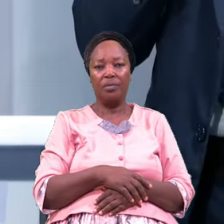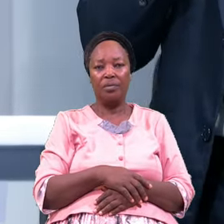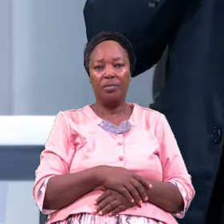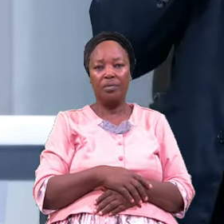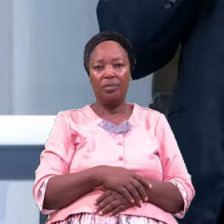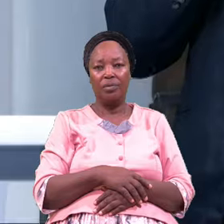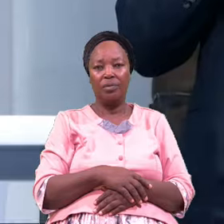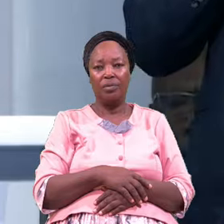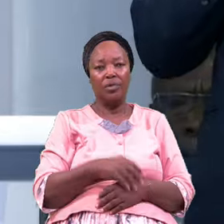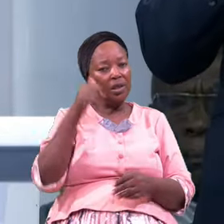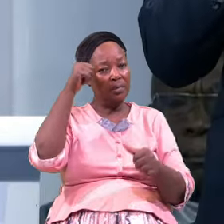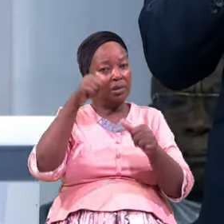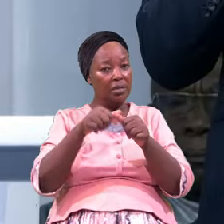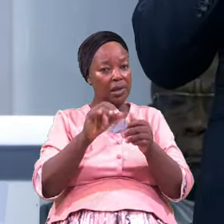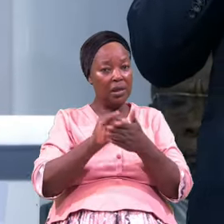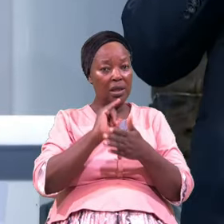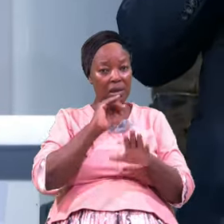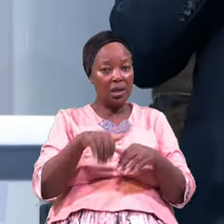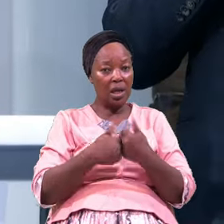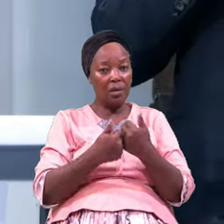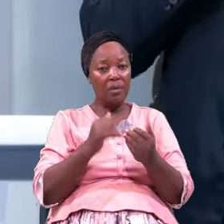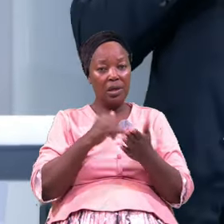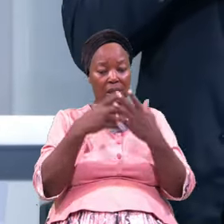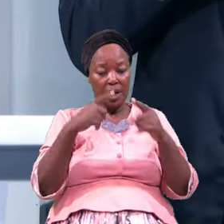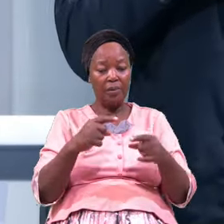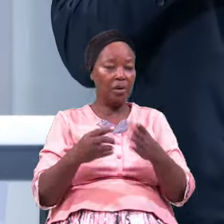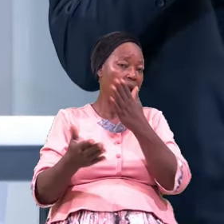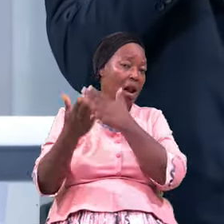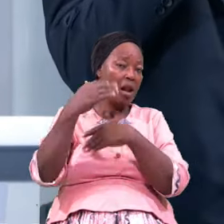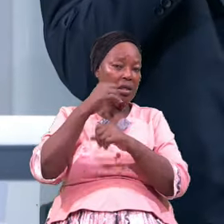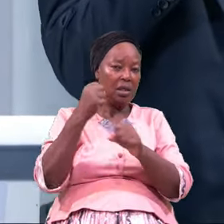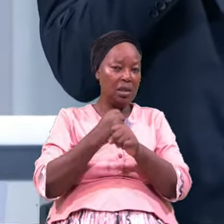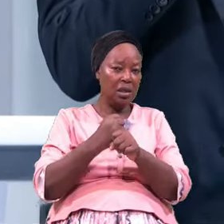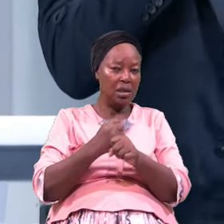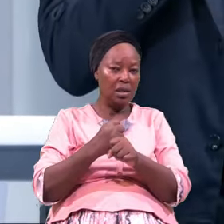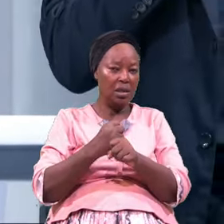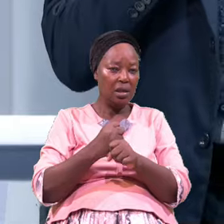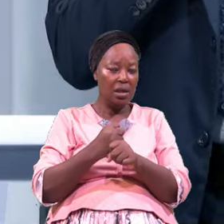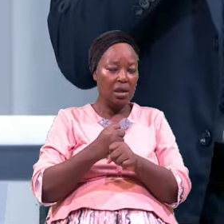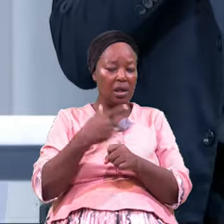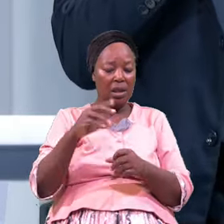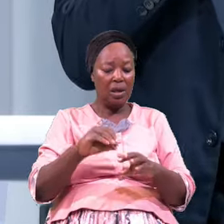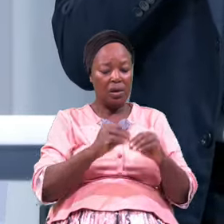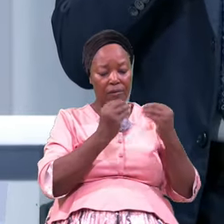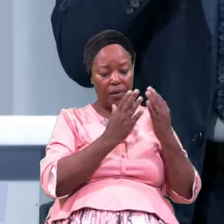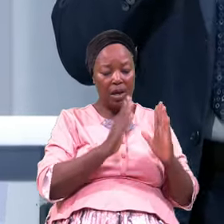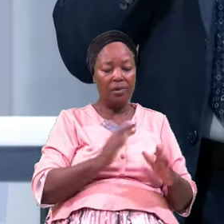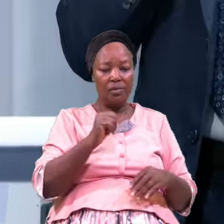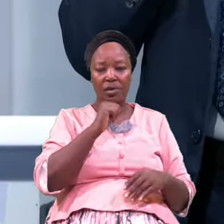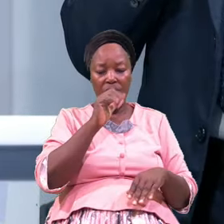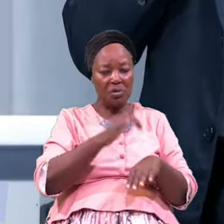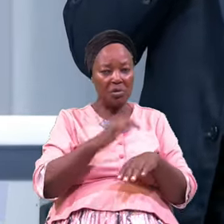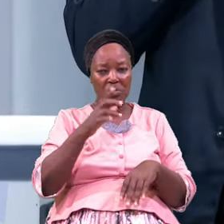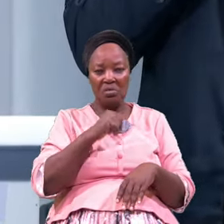He Is Not Going To Touch You He Is Not Going To Give You Water To Drink Or To Spray He Is Not Going To Give You